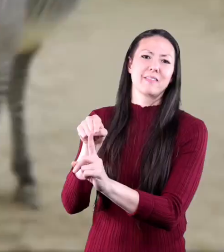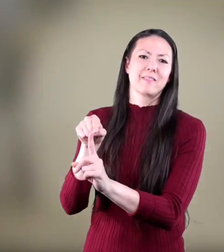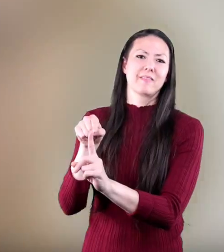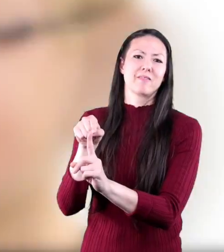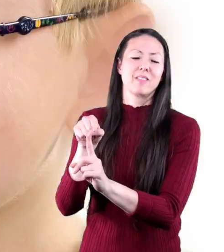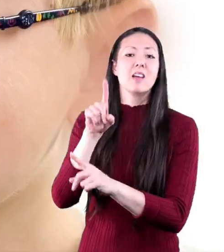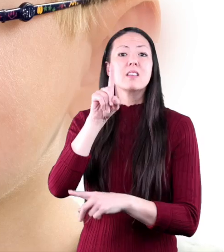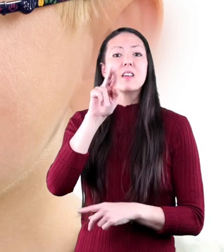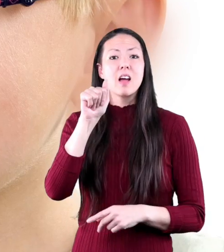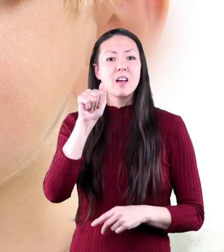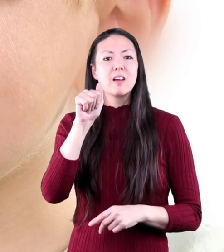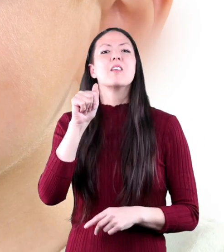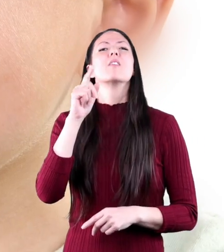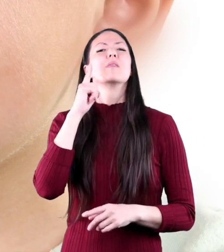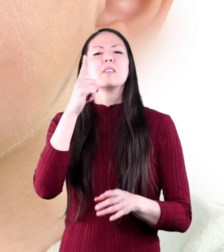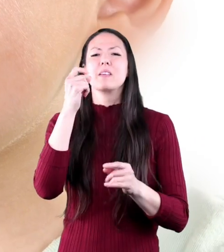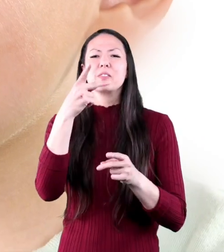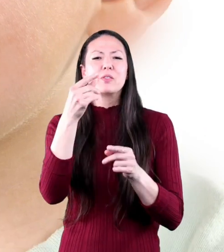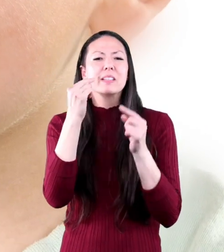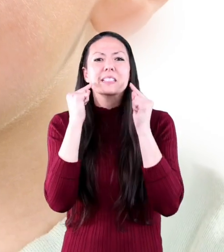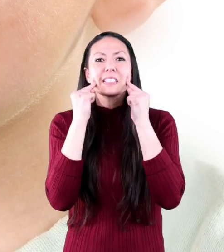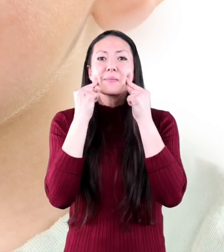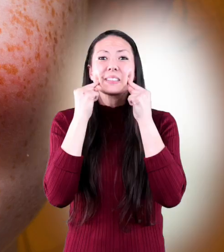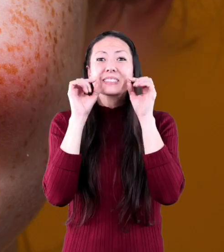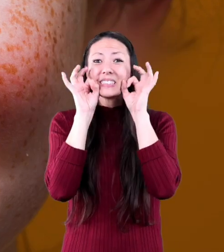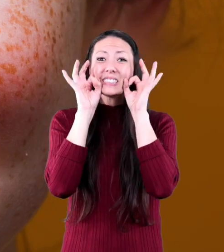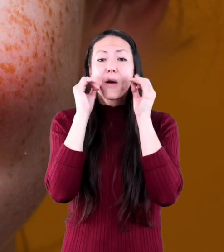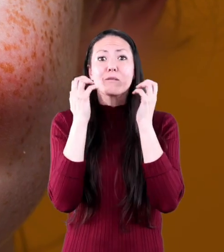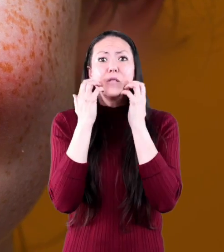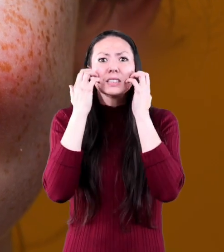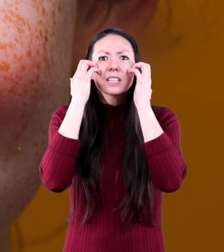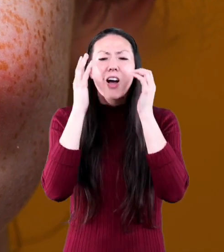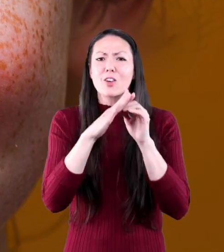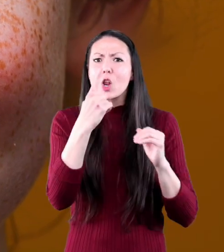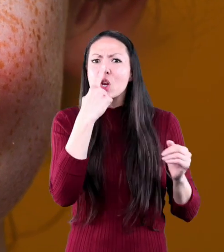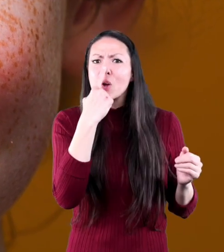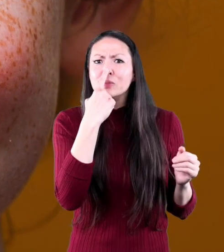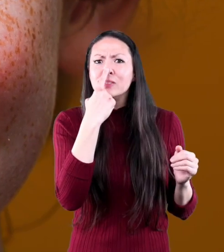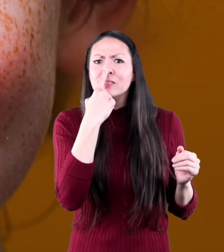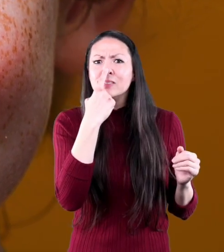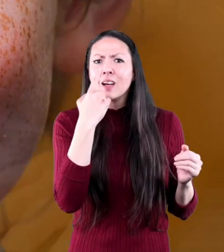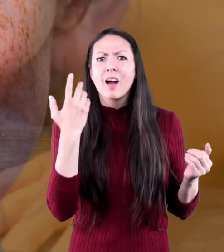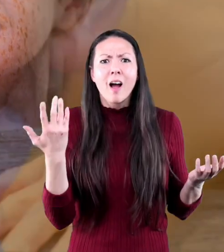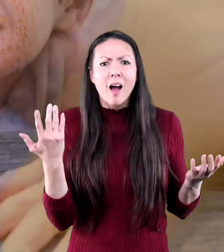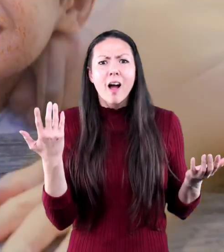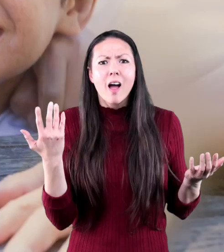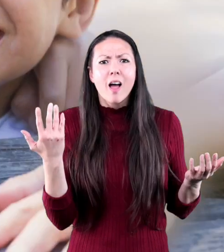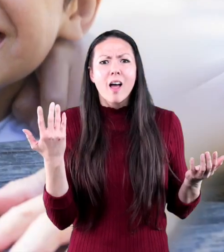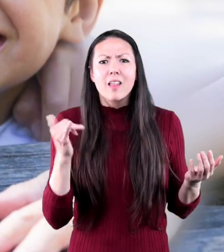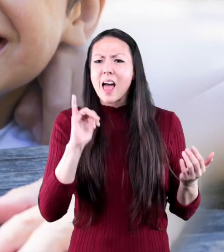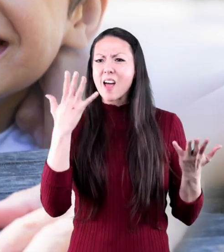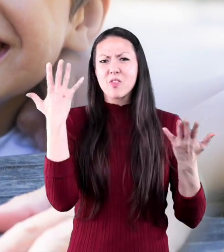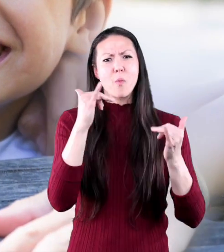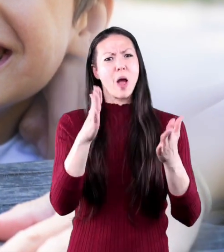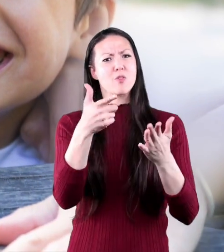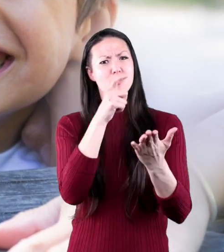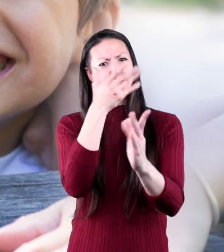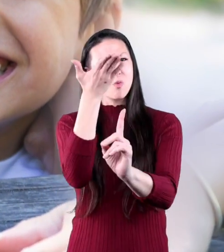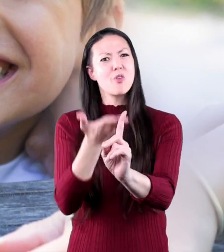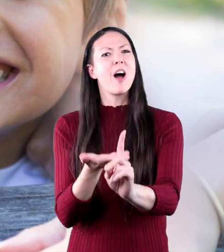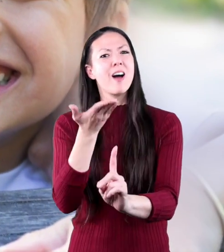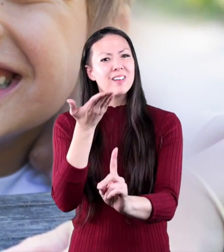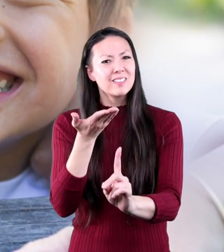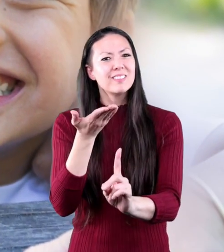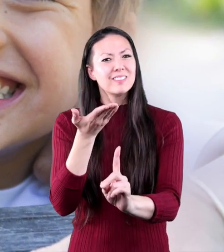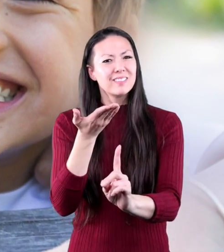DNA. DNA gives you the dimple in your chin and the freckles on your nose. And we like you